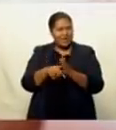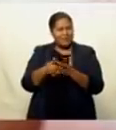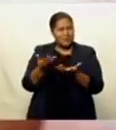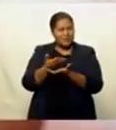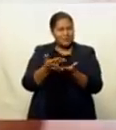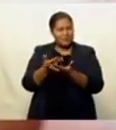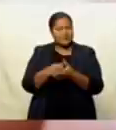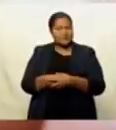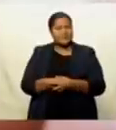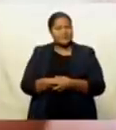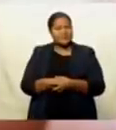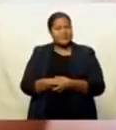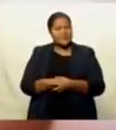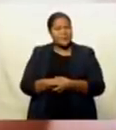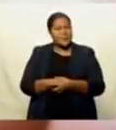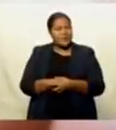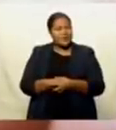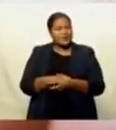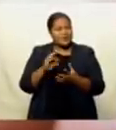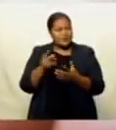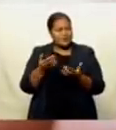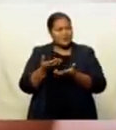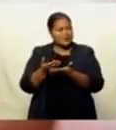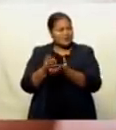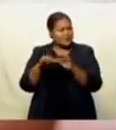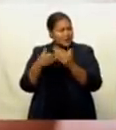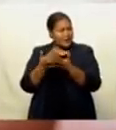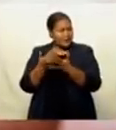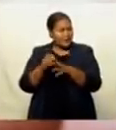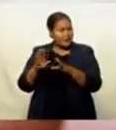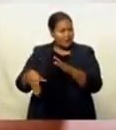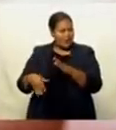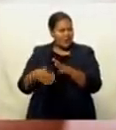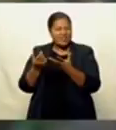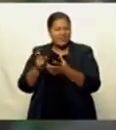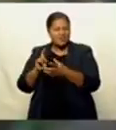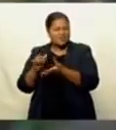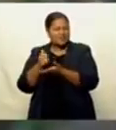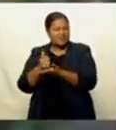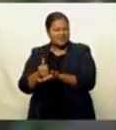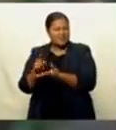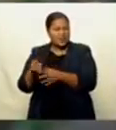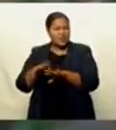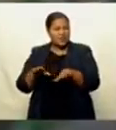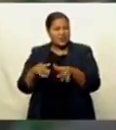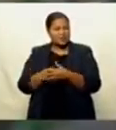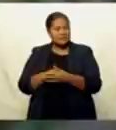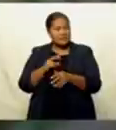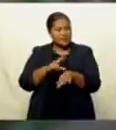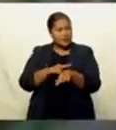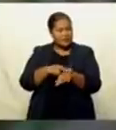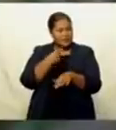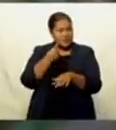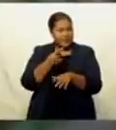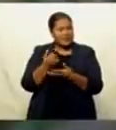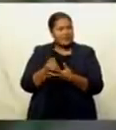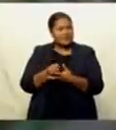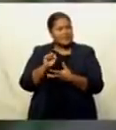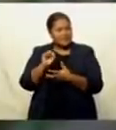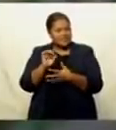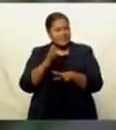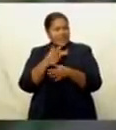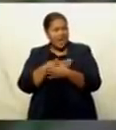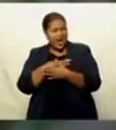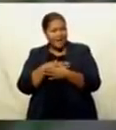.com says a hamster can get along with a dog, and your child. If you have one, Dr. Catherine Questenberry, she's an exotic pets